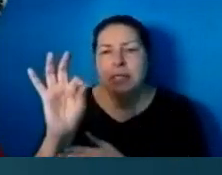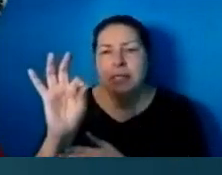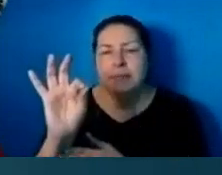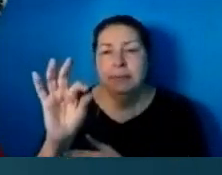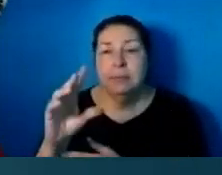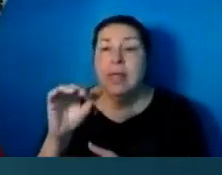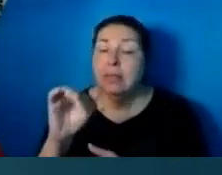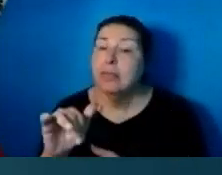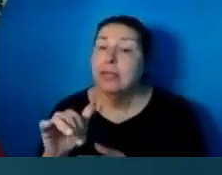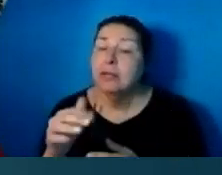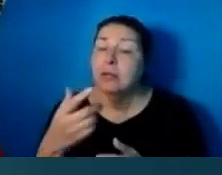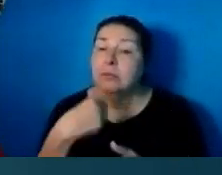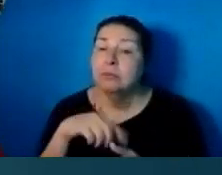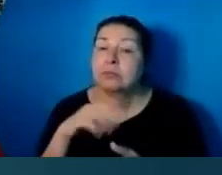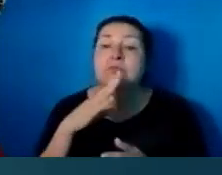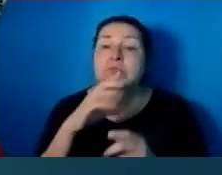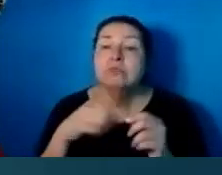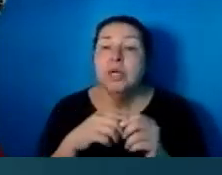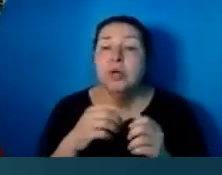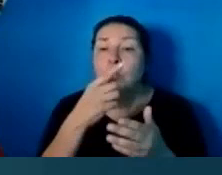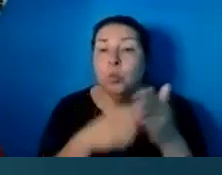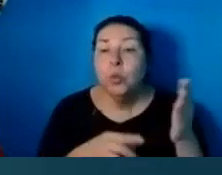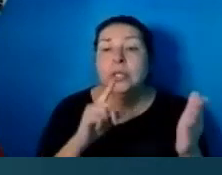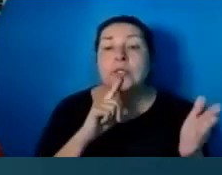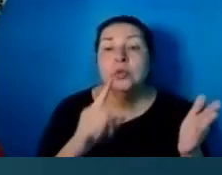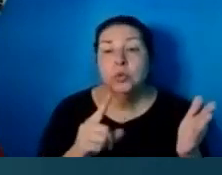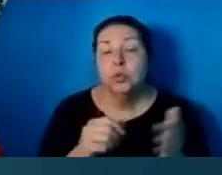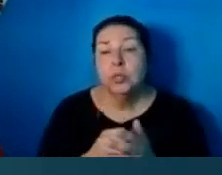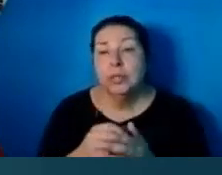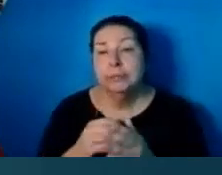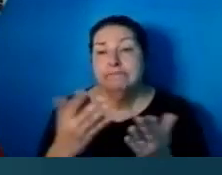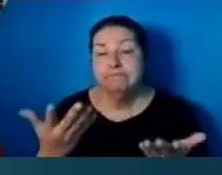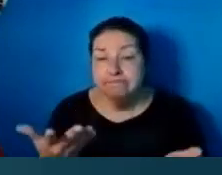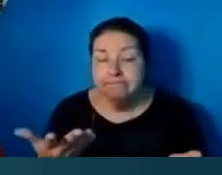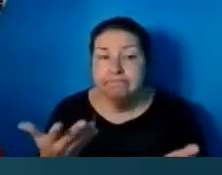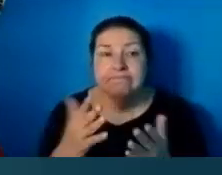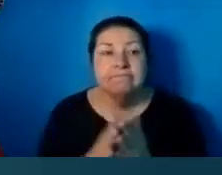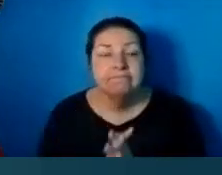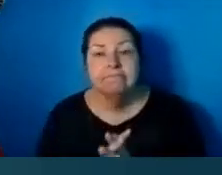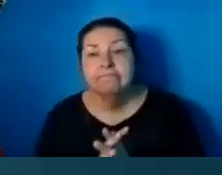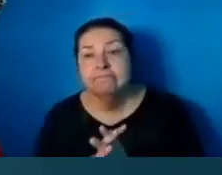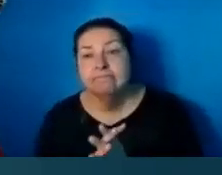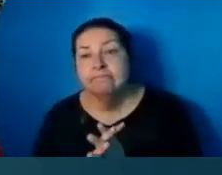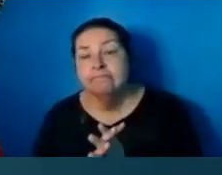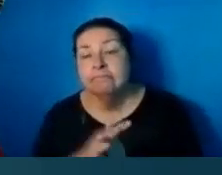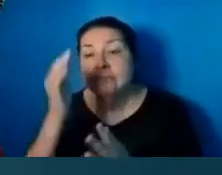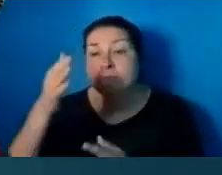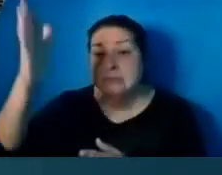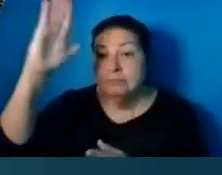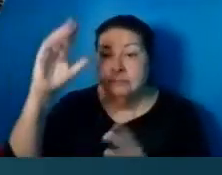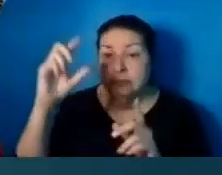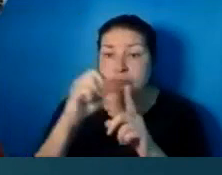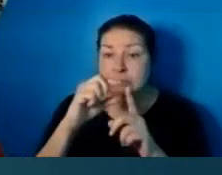in there, we are talking about what is truth. And bottom line is, God's Word